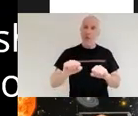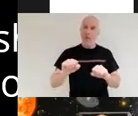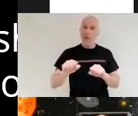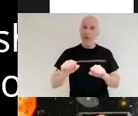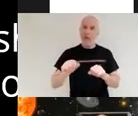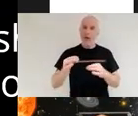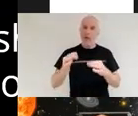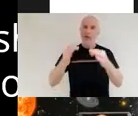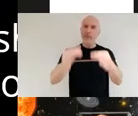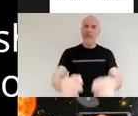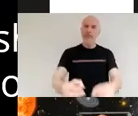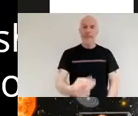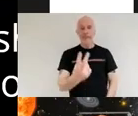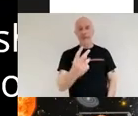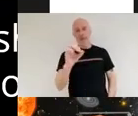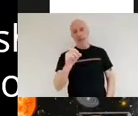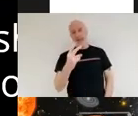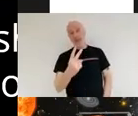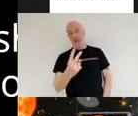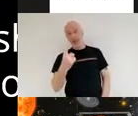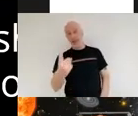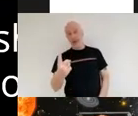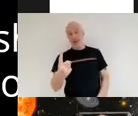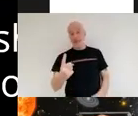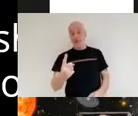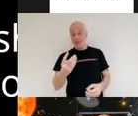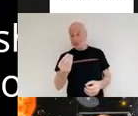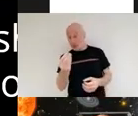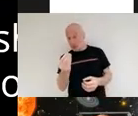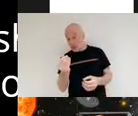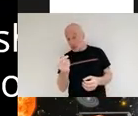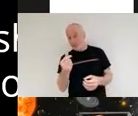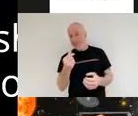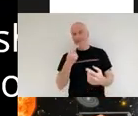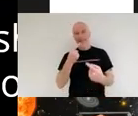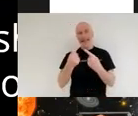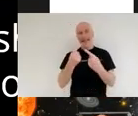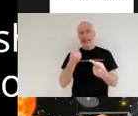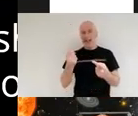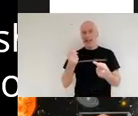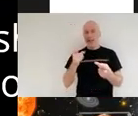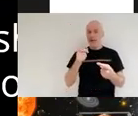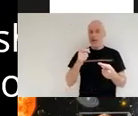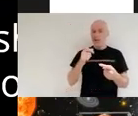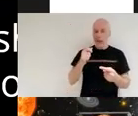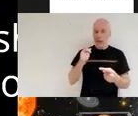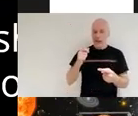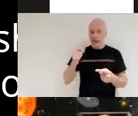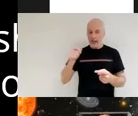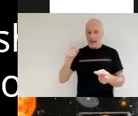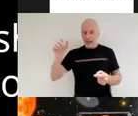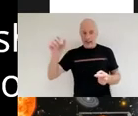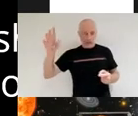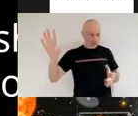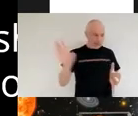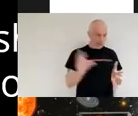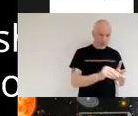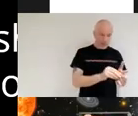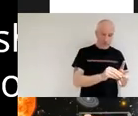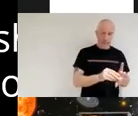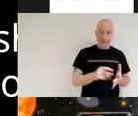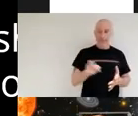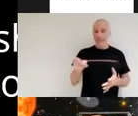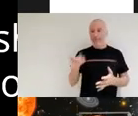now and very soon we're going to be getting the data from it those scientists are going to be looking at that data and if you haven't guessed